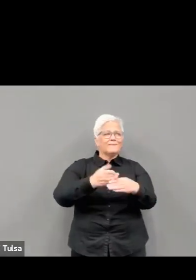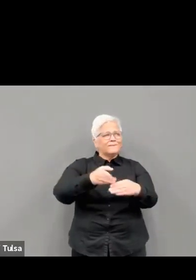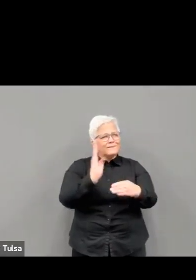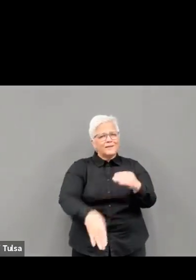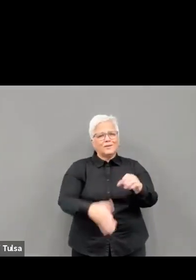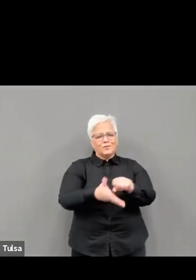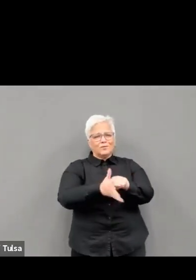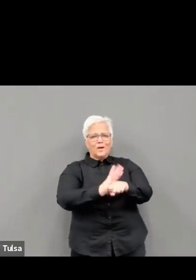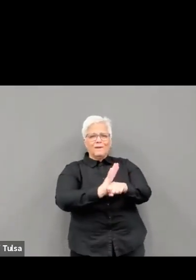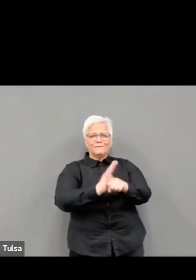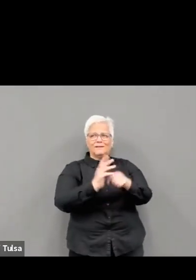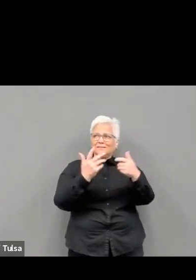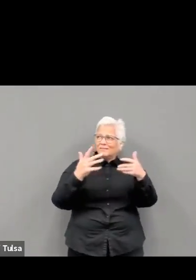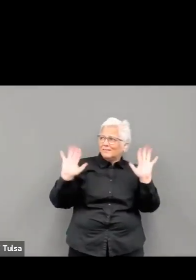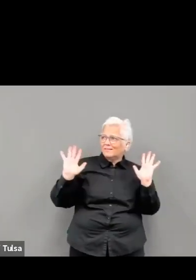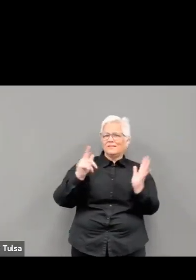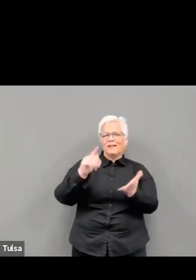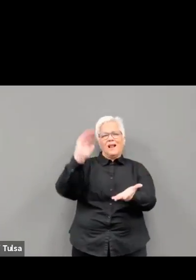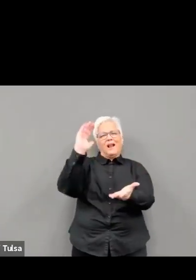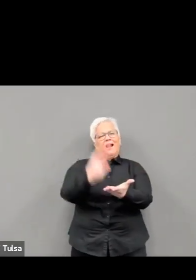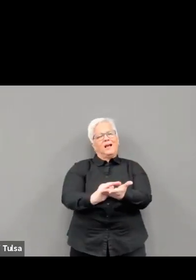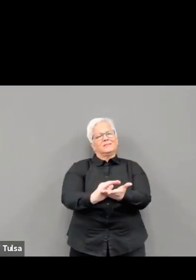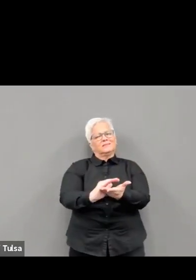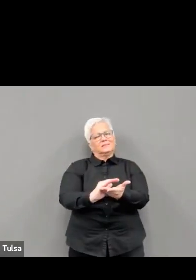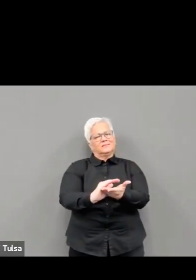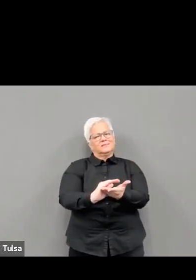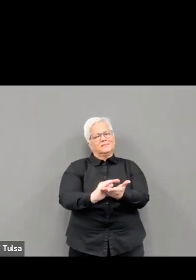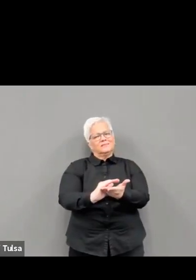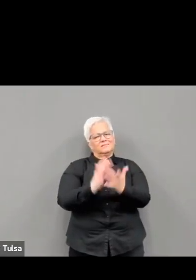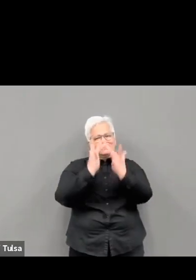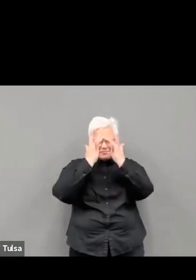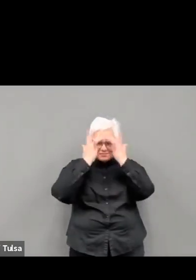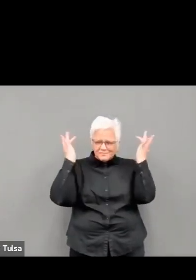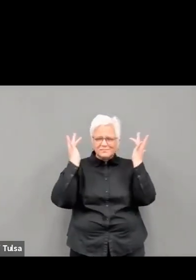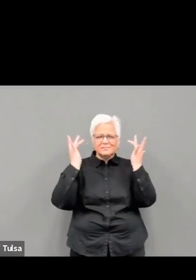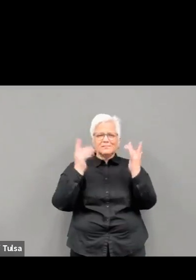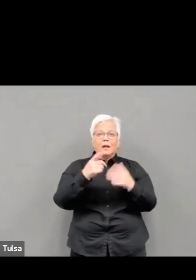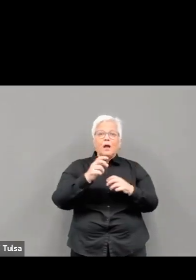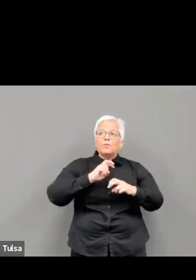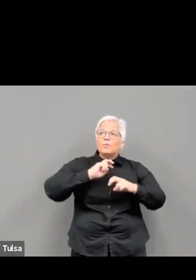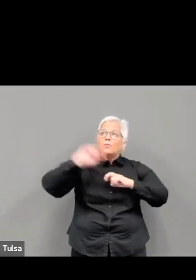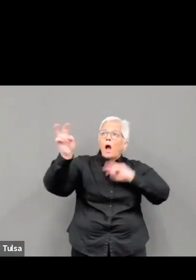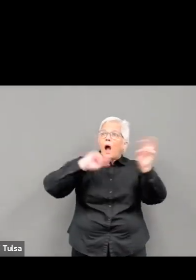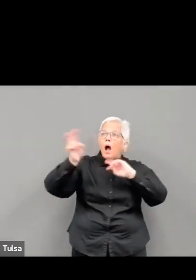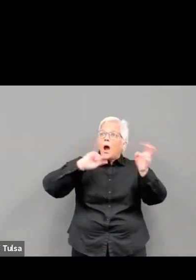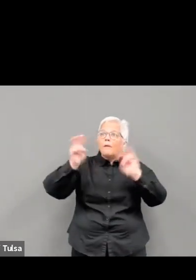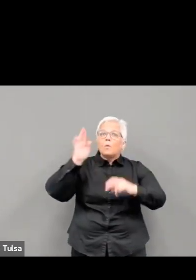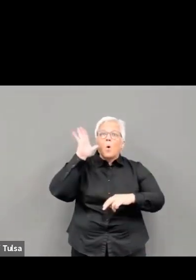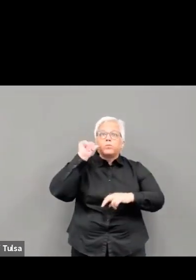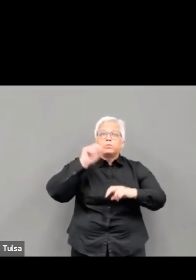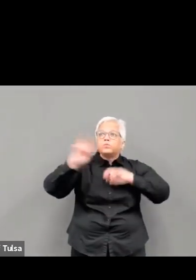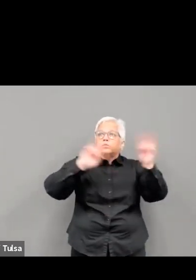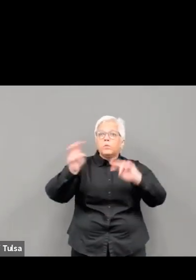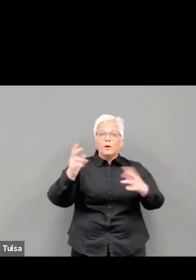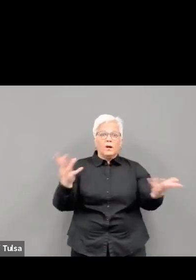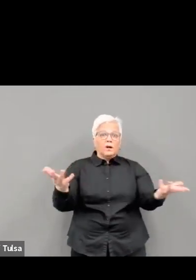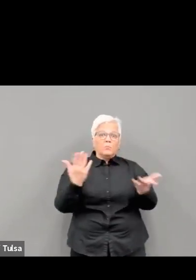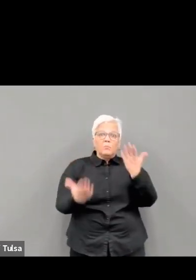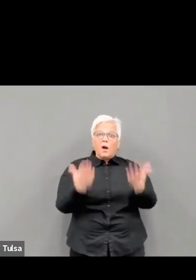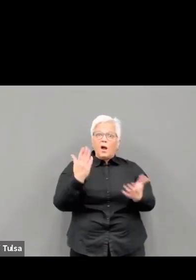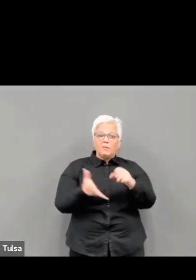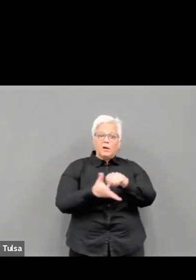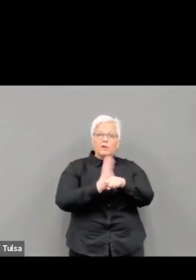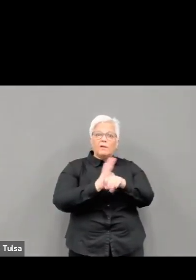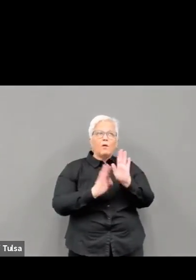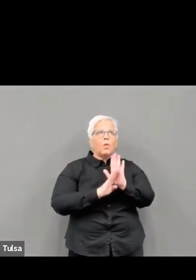lost too much to regress now. Continue to follow the advice of public health professionals and your health care providers. We are going to end this pandemic